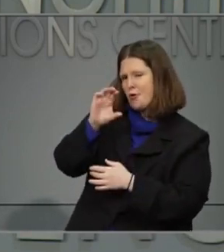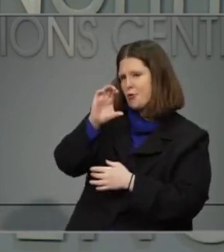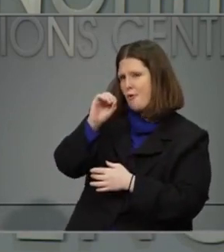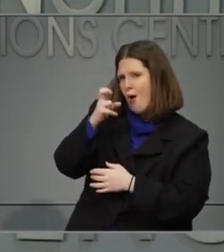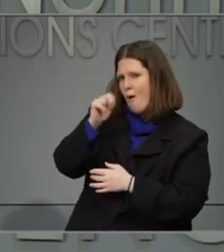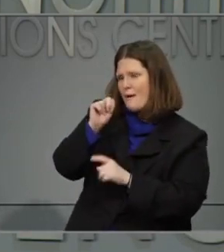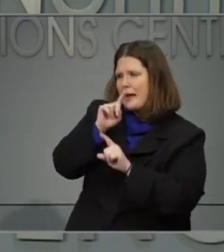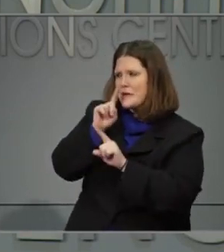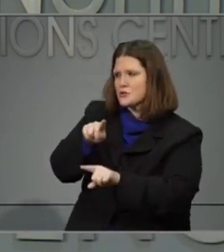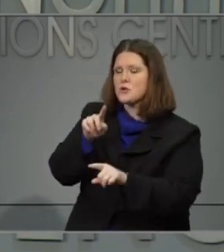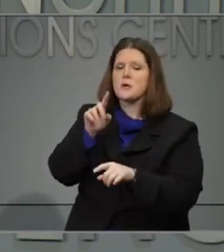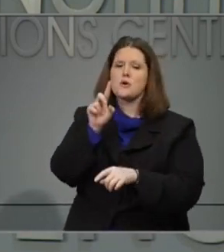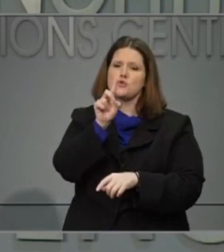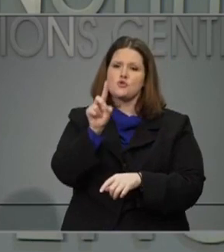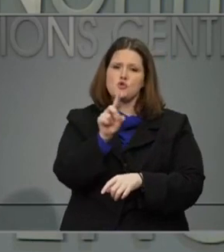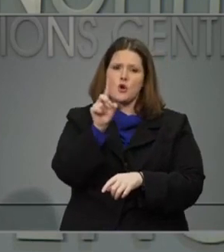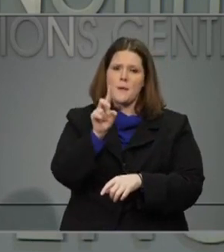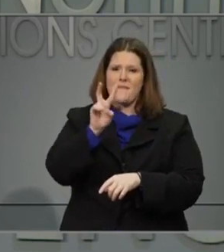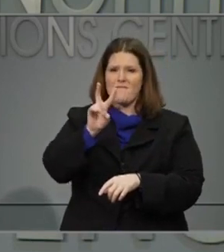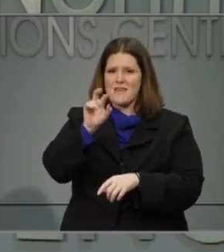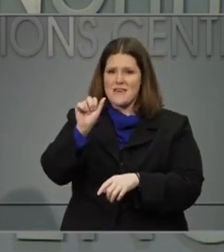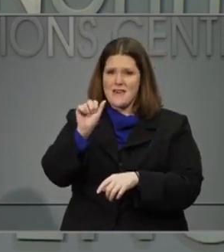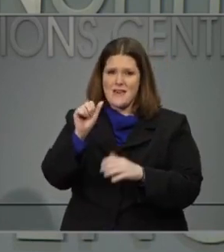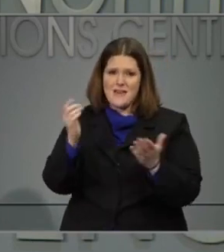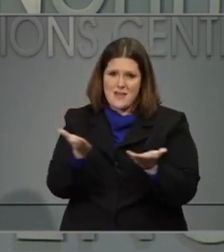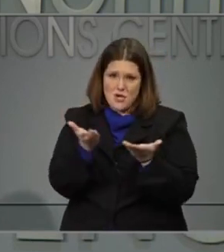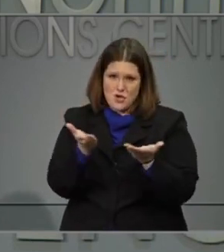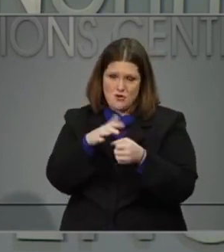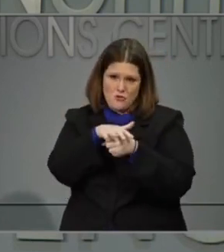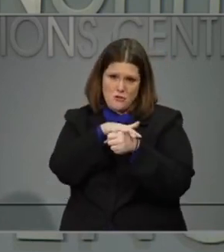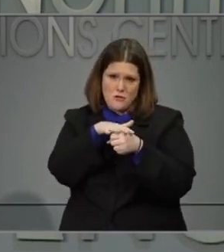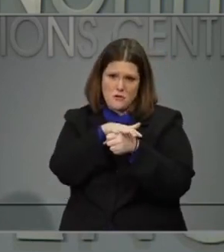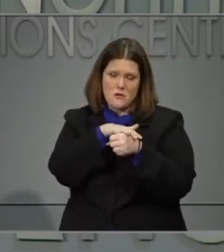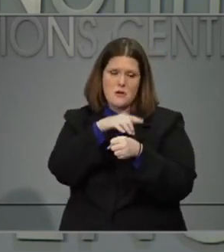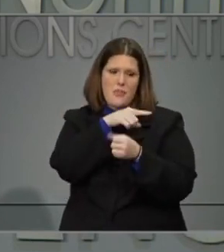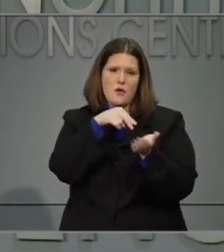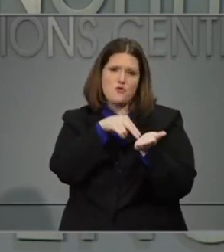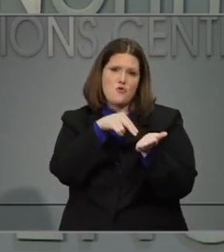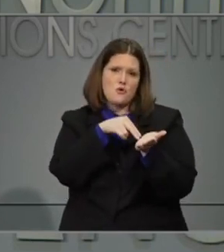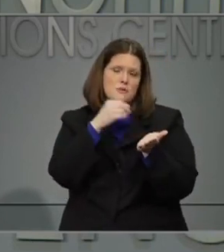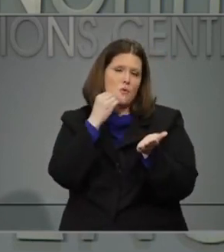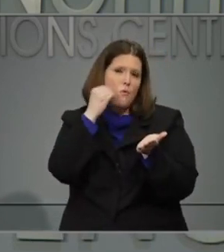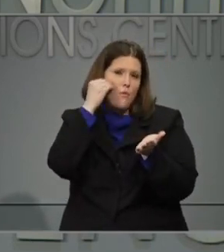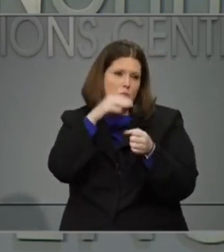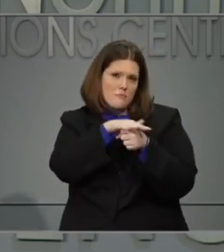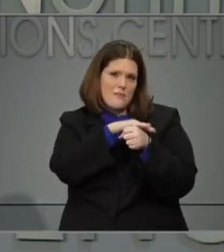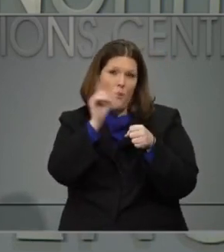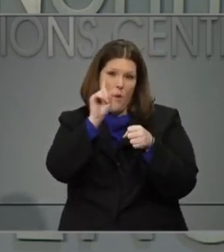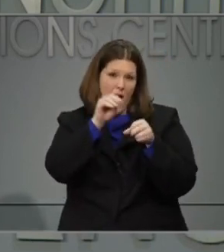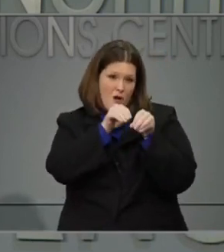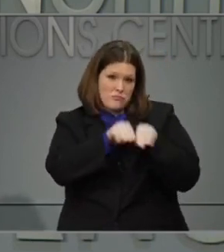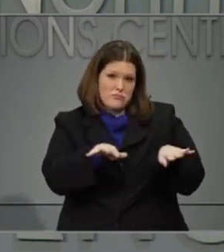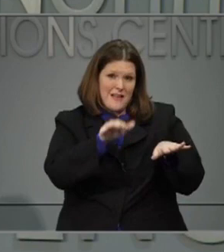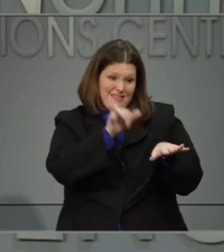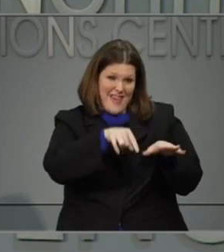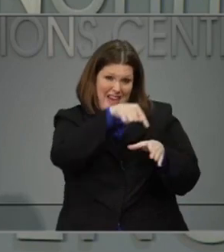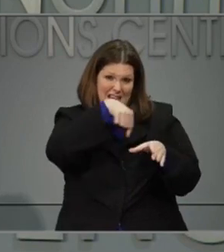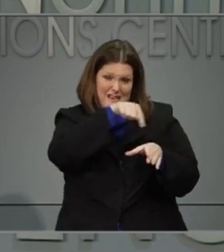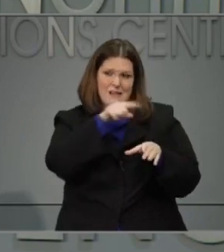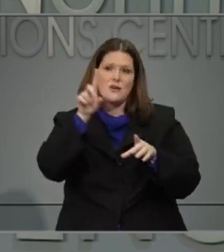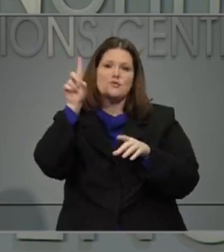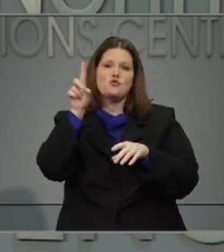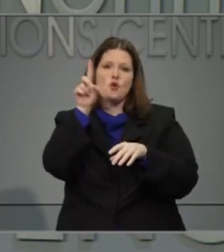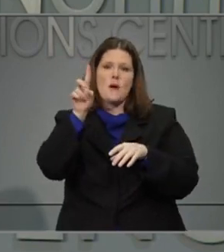VA team members were out here in Wilson at the state-owned nursing facility here that has the outbreak, and they said that they had tested